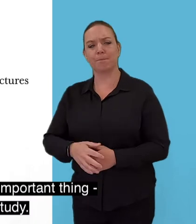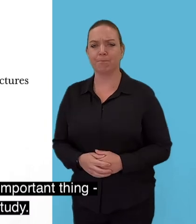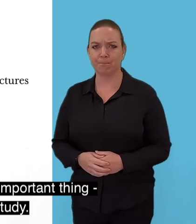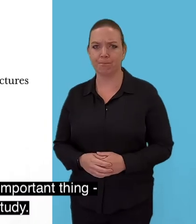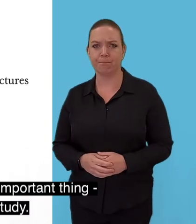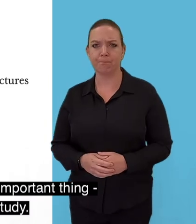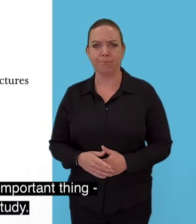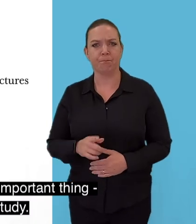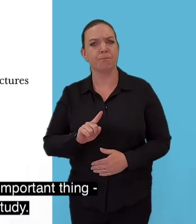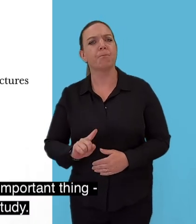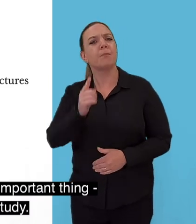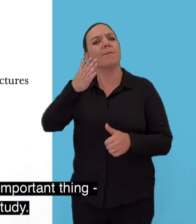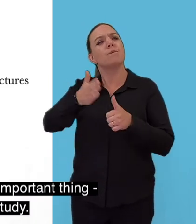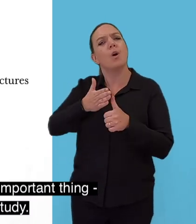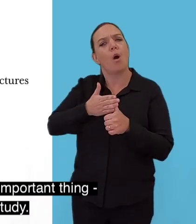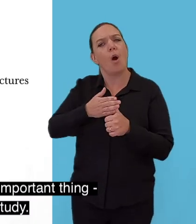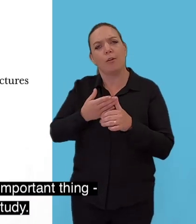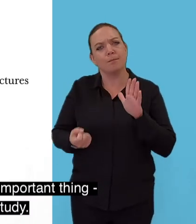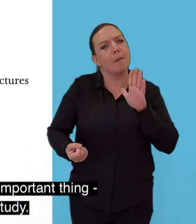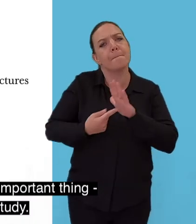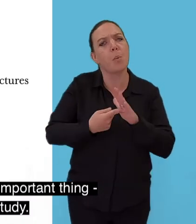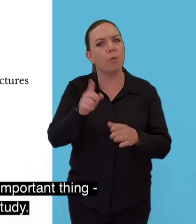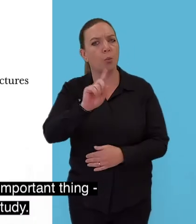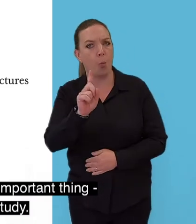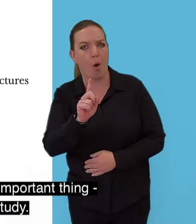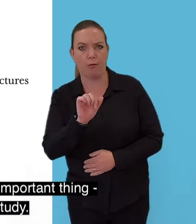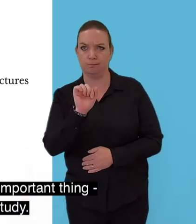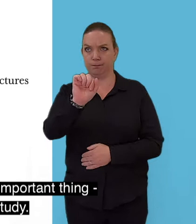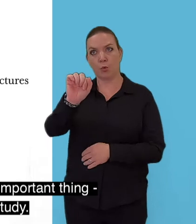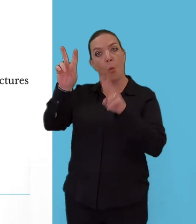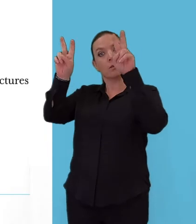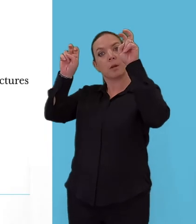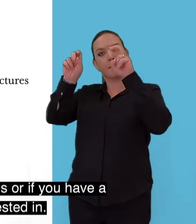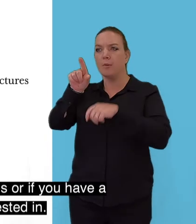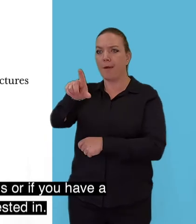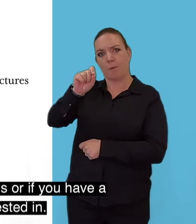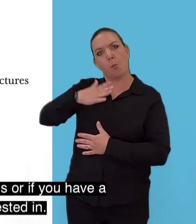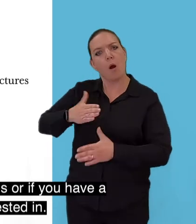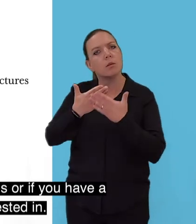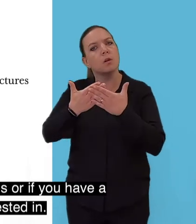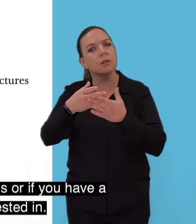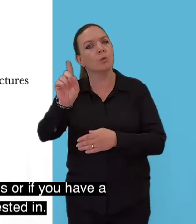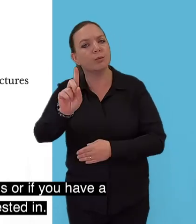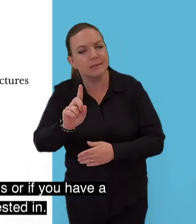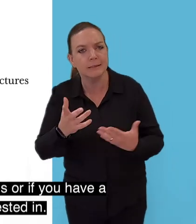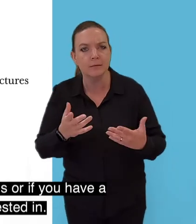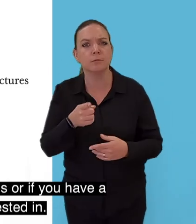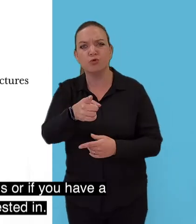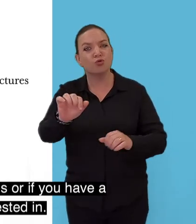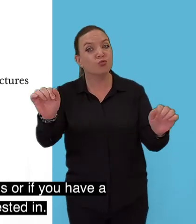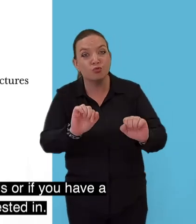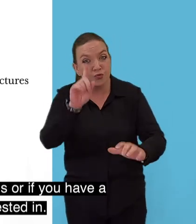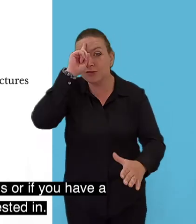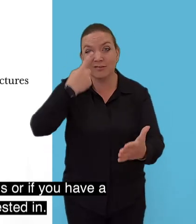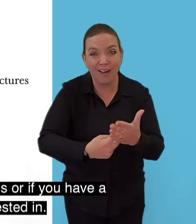Firstly we're going to take a look at the most important thing, the subject that you would like to study. It's okay if you haven't decided what that is or